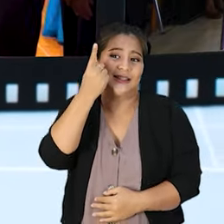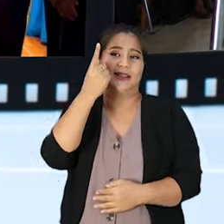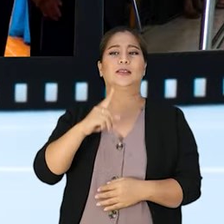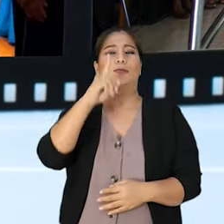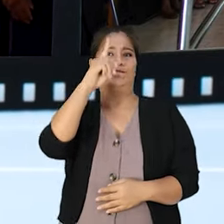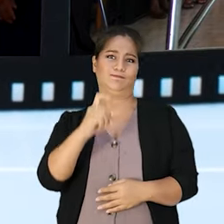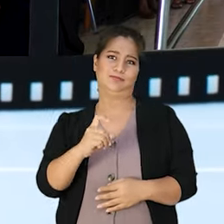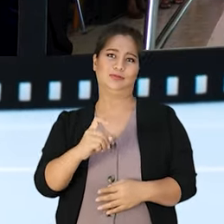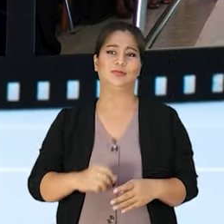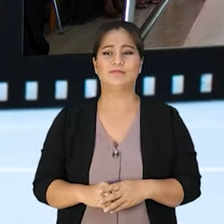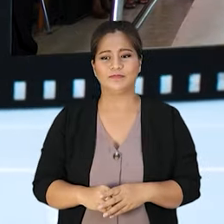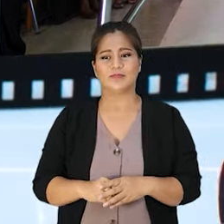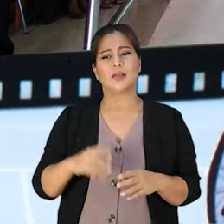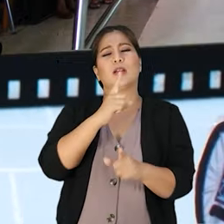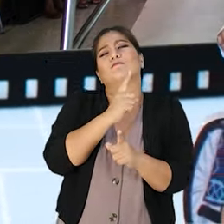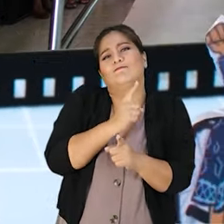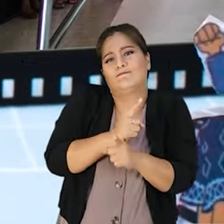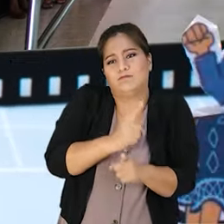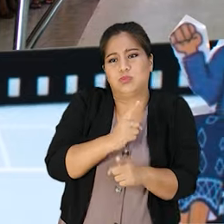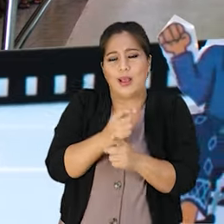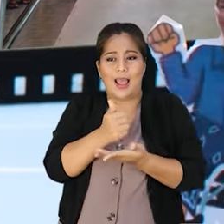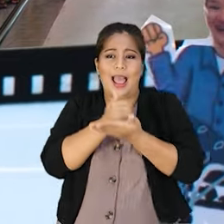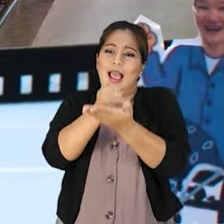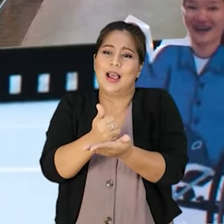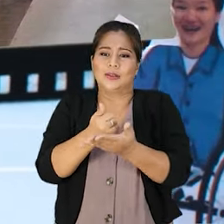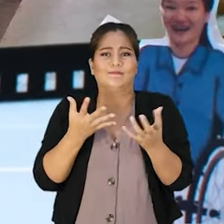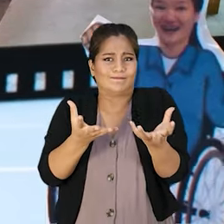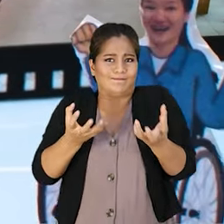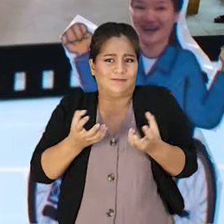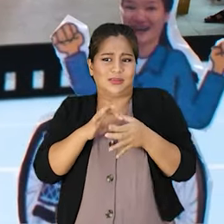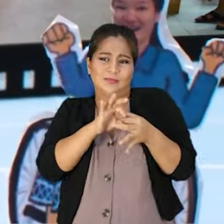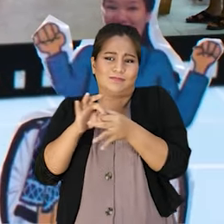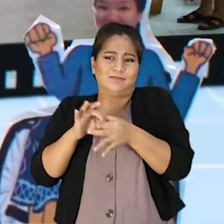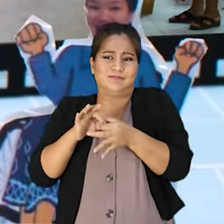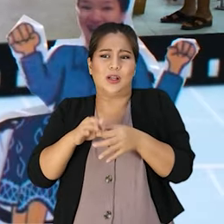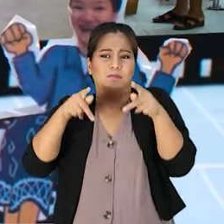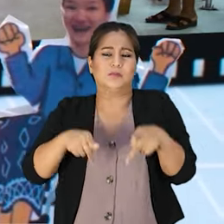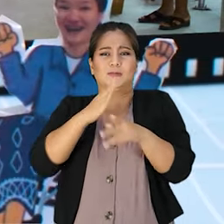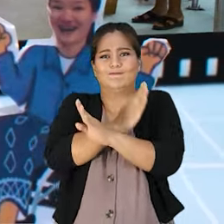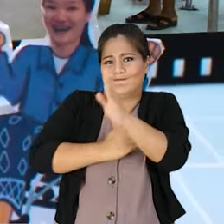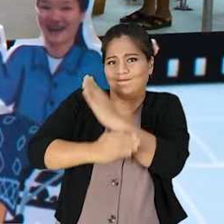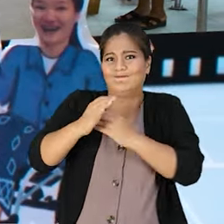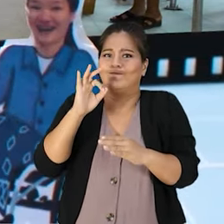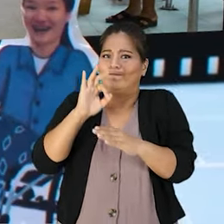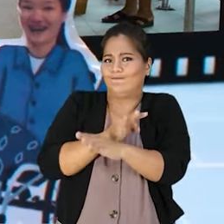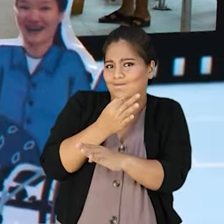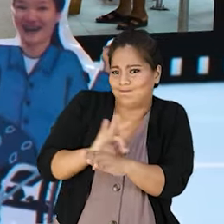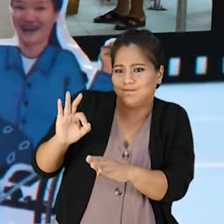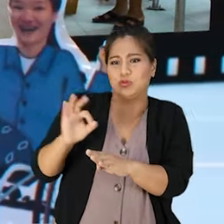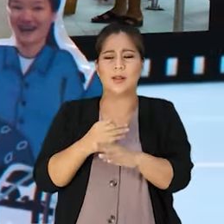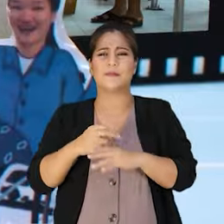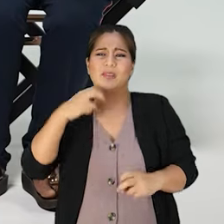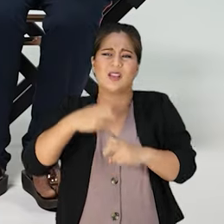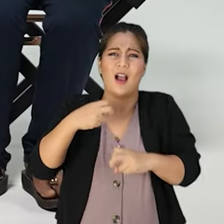understanding of examination, diagnosis, and appropriate assistive products that meet the needs of persons with difficulty in